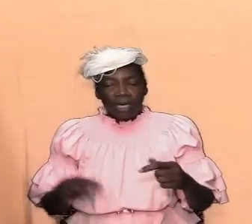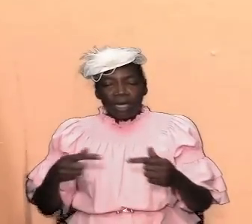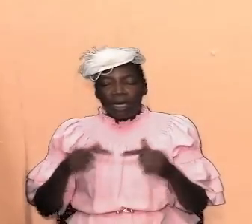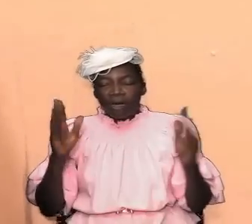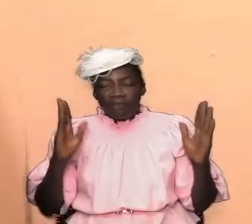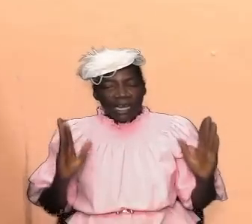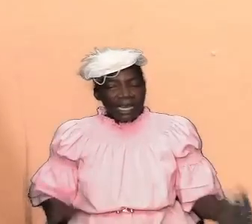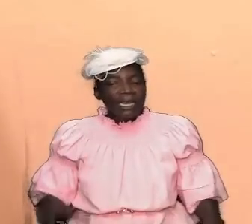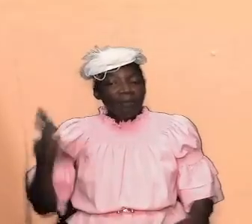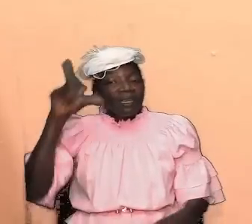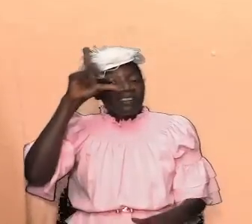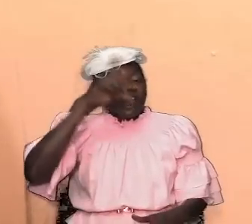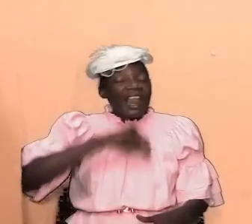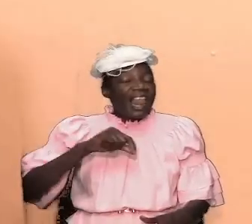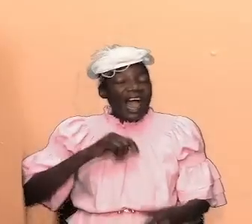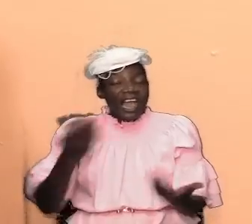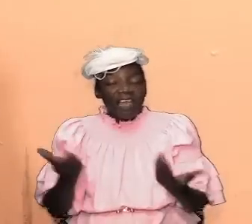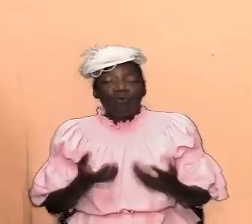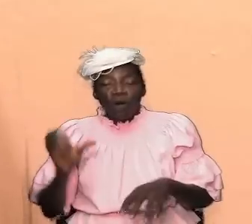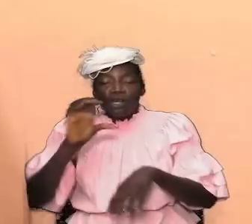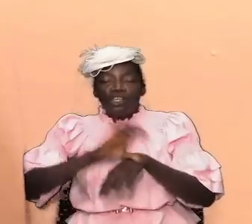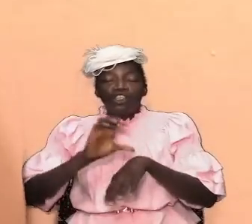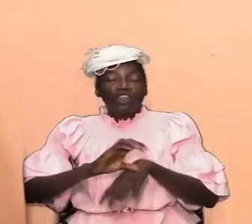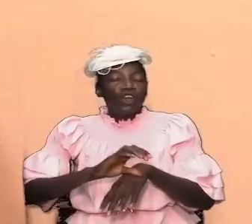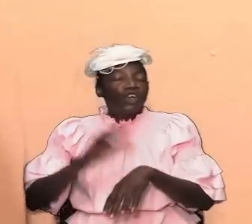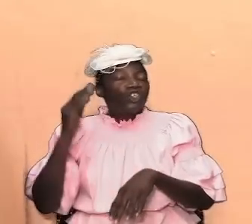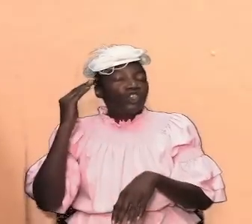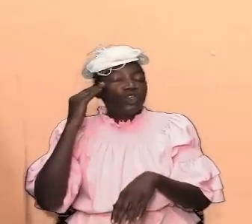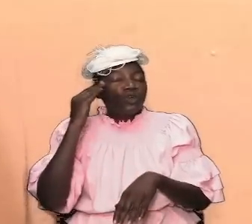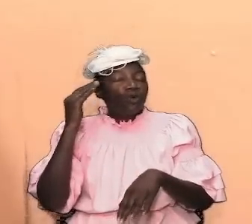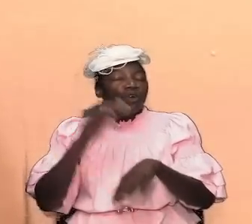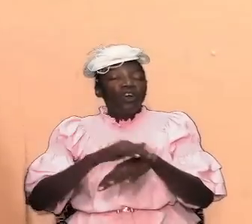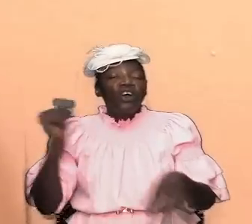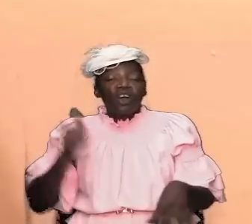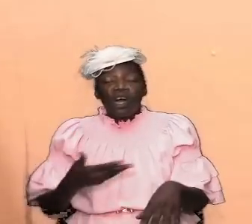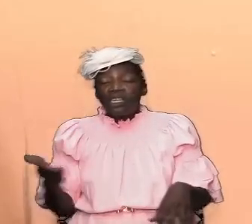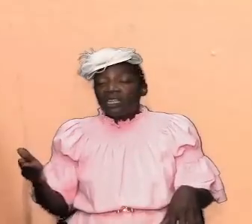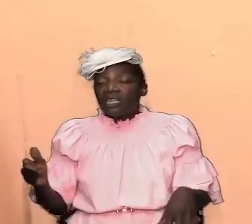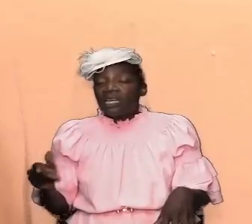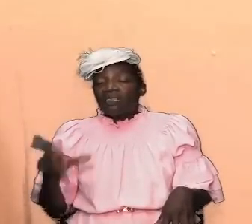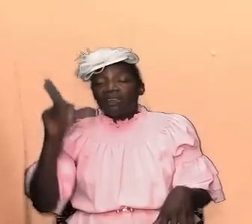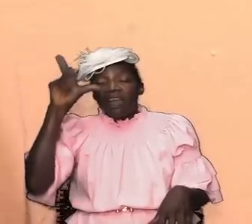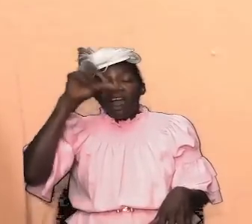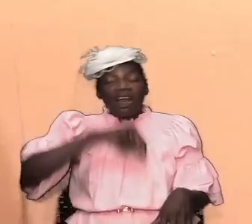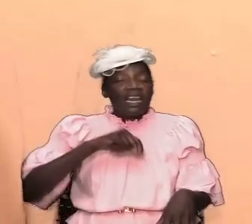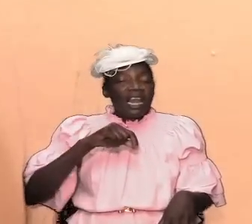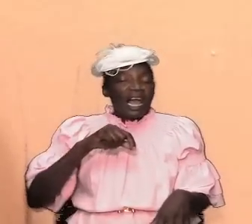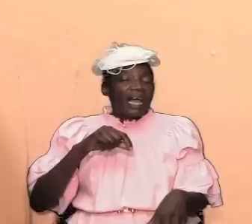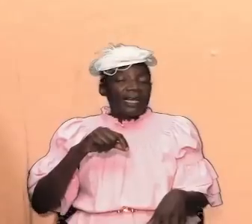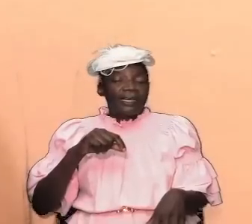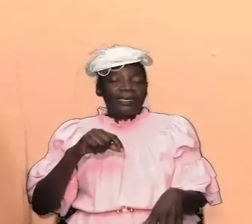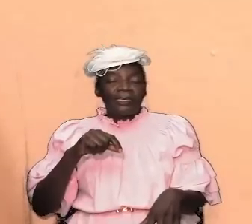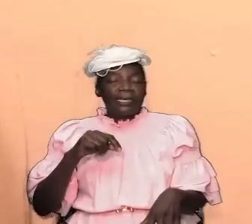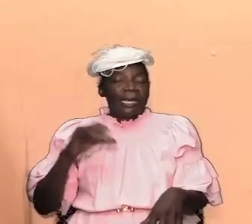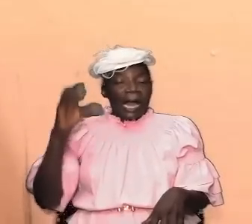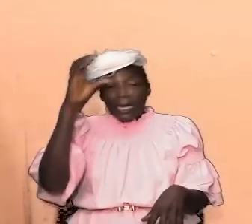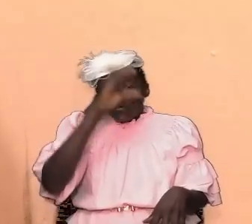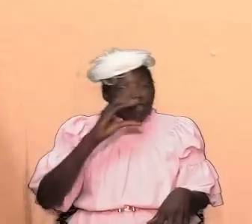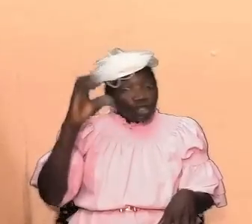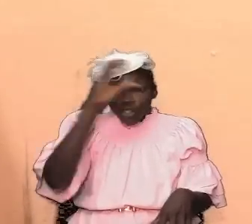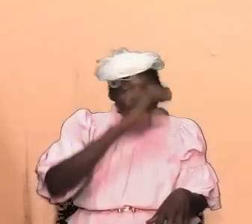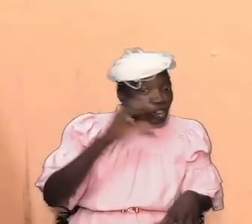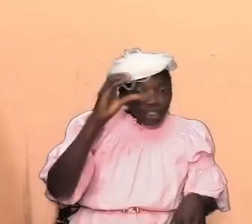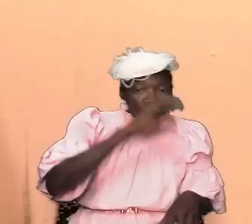want the church to know that we will call out the things that are deceptive and is seeking to pull down